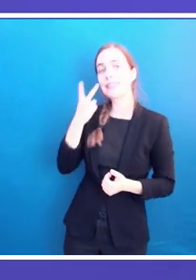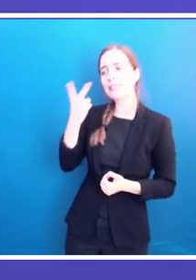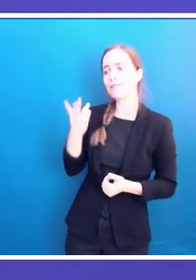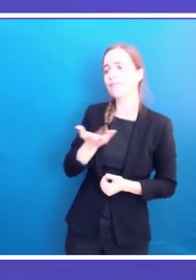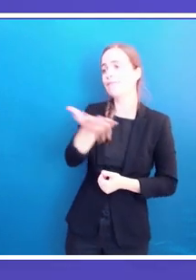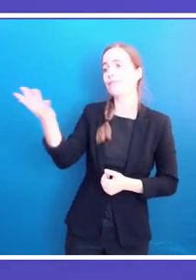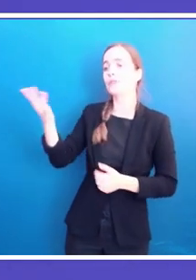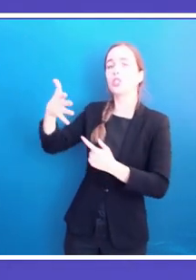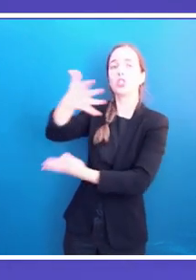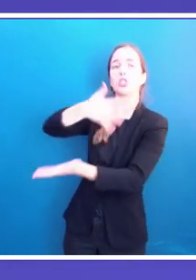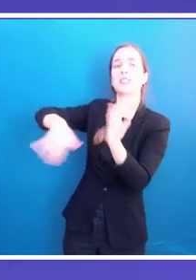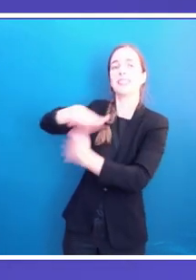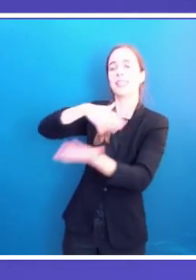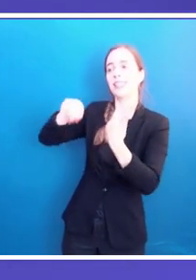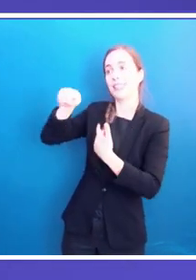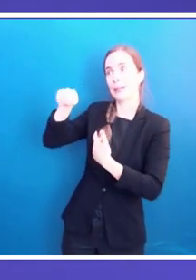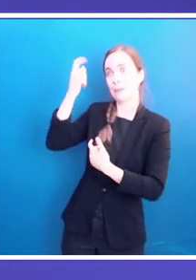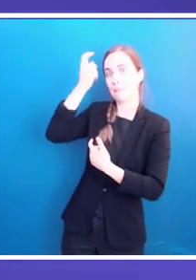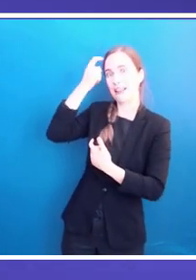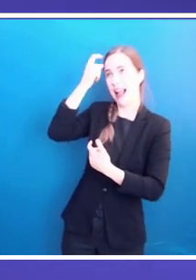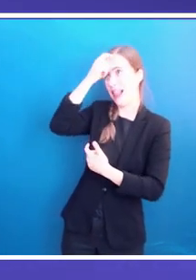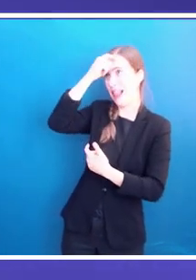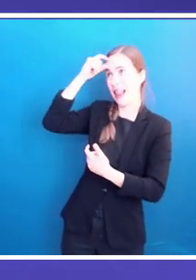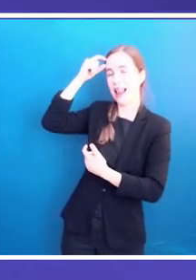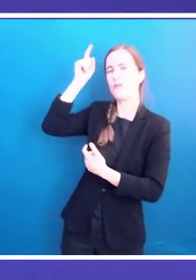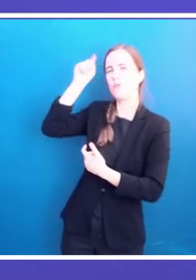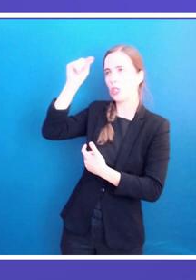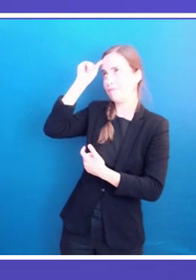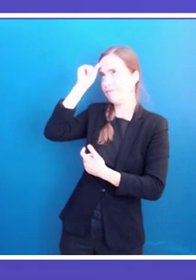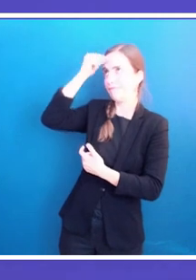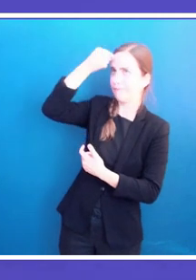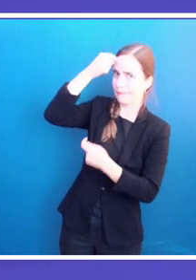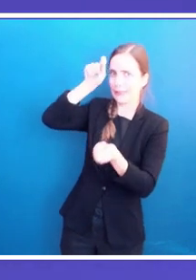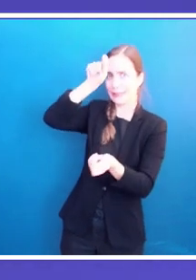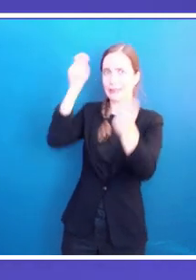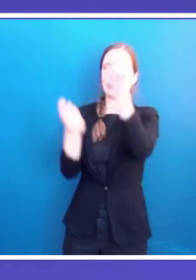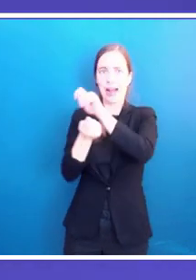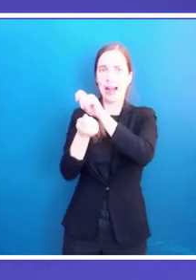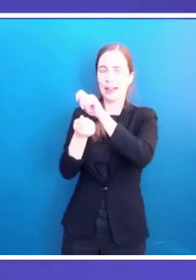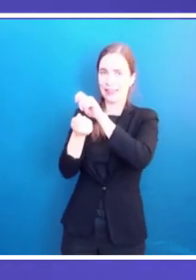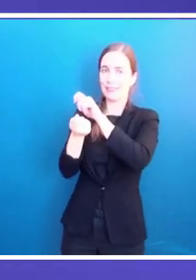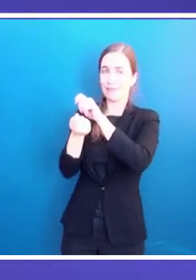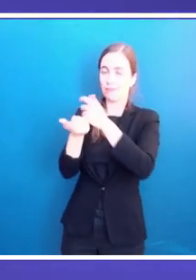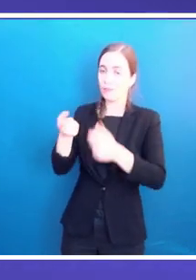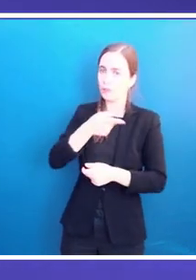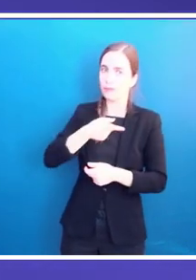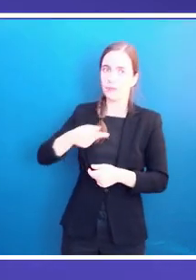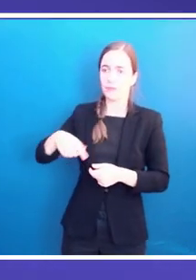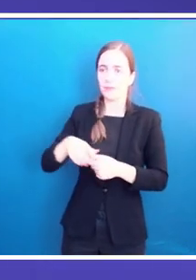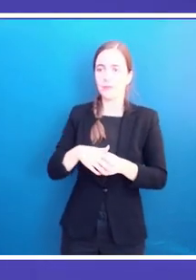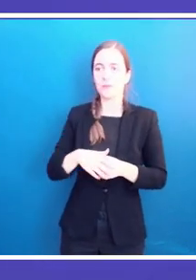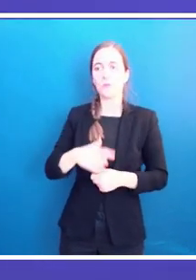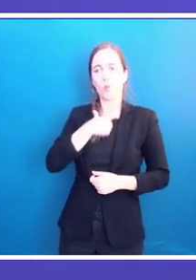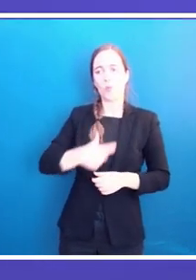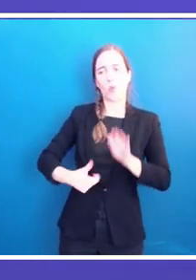two. It needs a social and cultural change. We need to start by putting the policies in place to